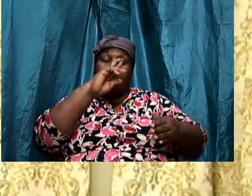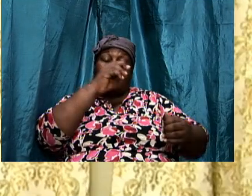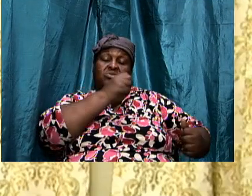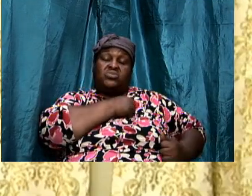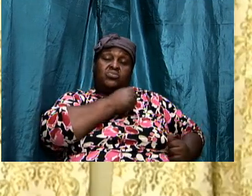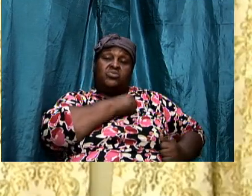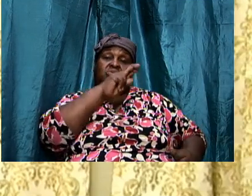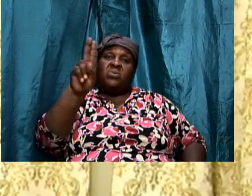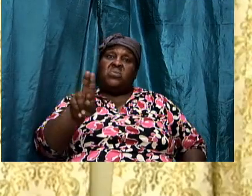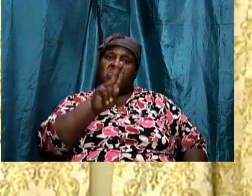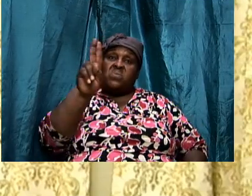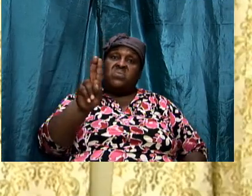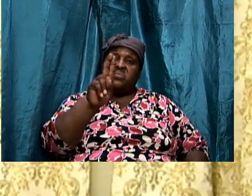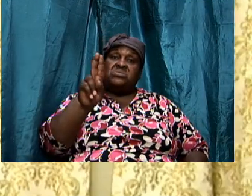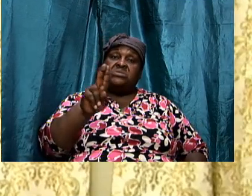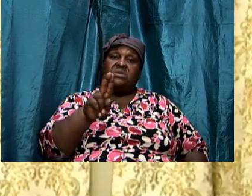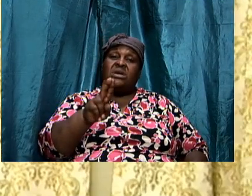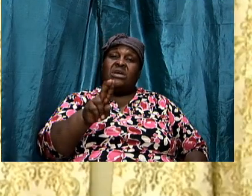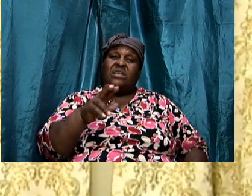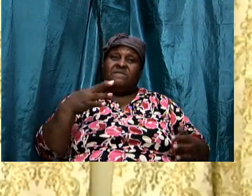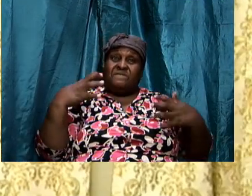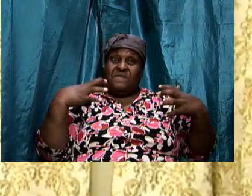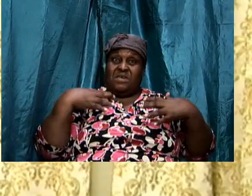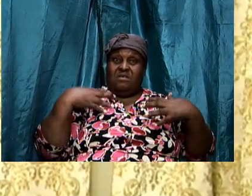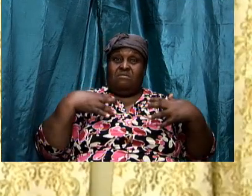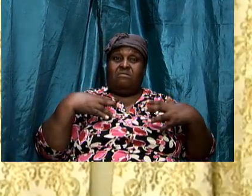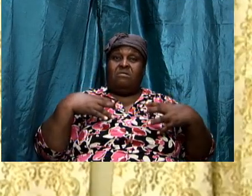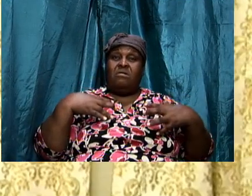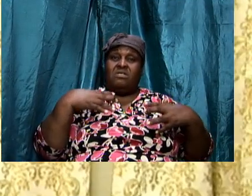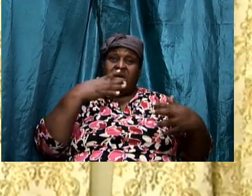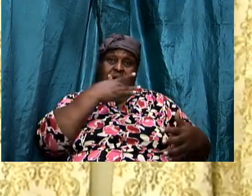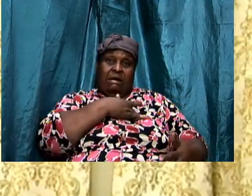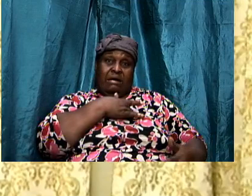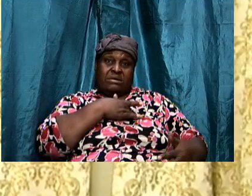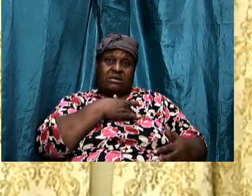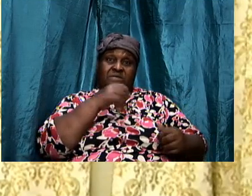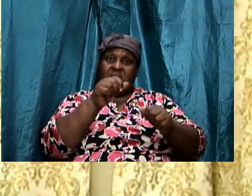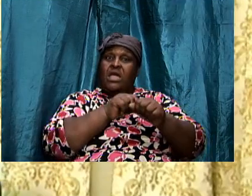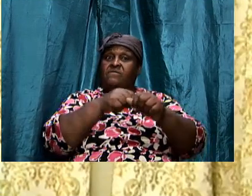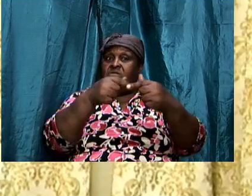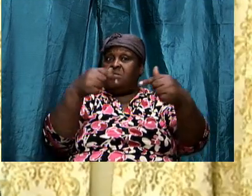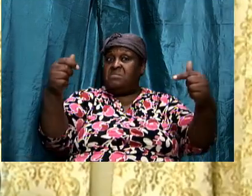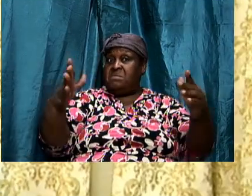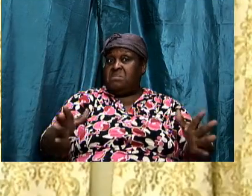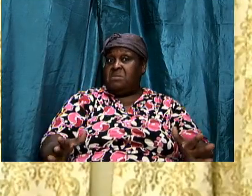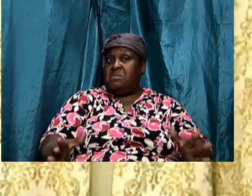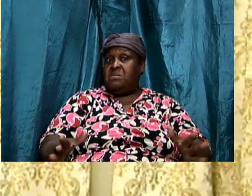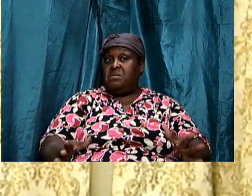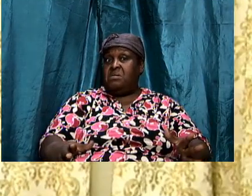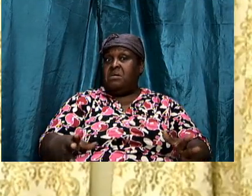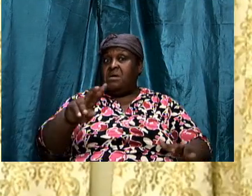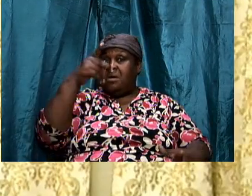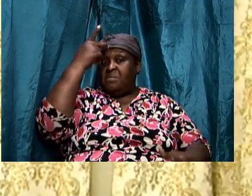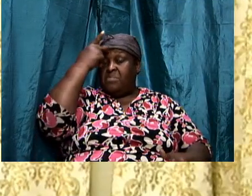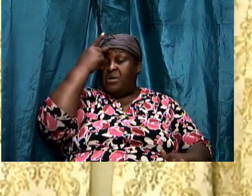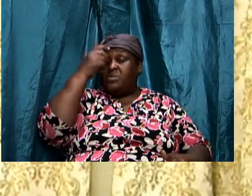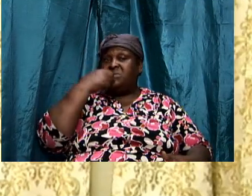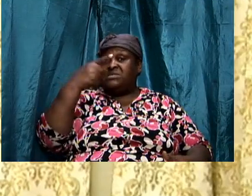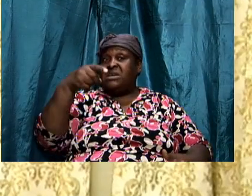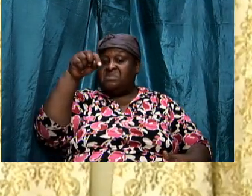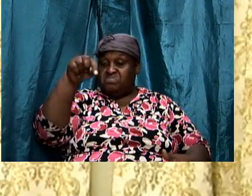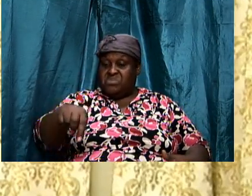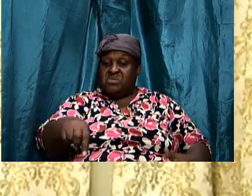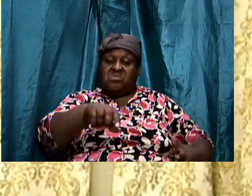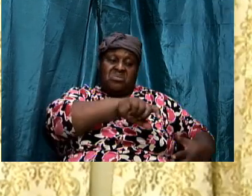heart of every enemy. And Paul was saying that the sword of the spirit